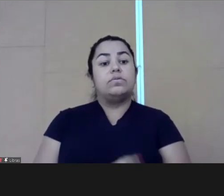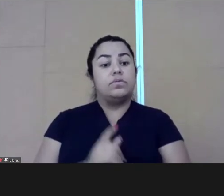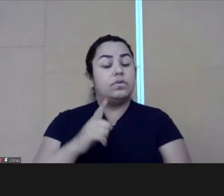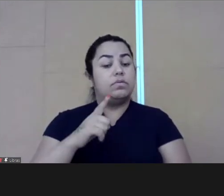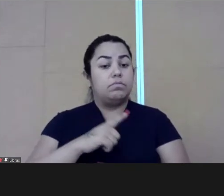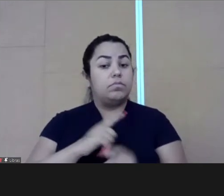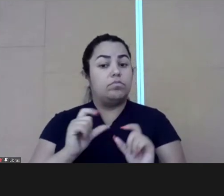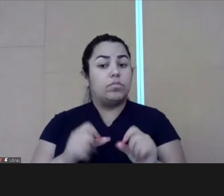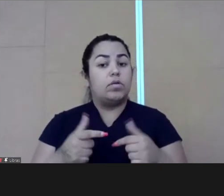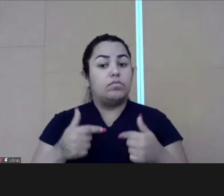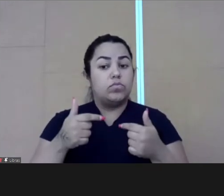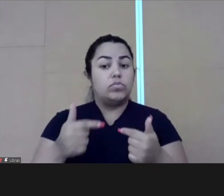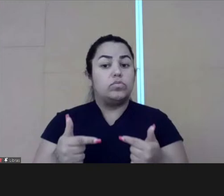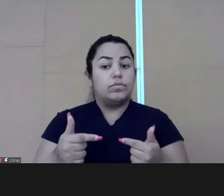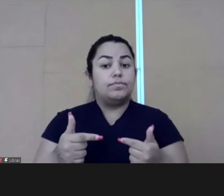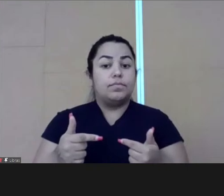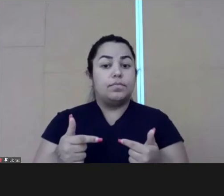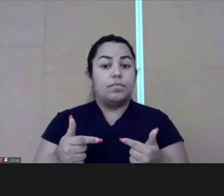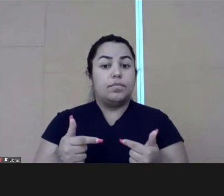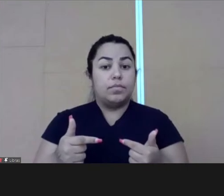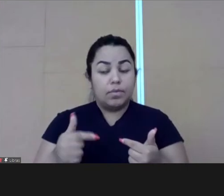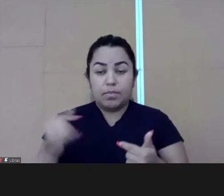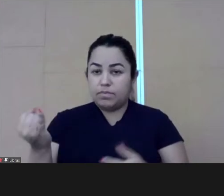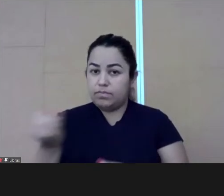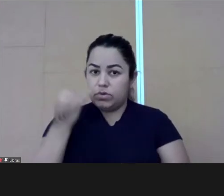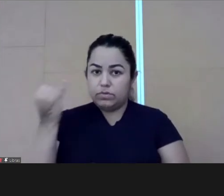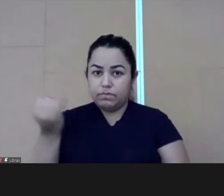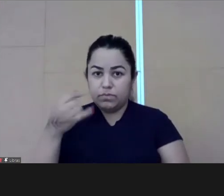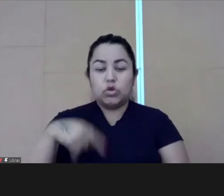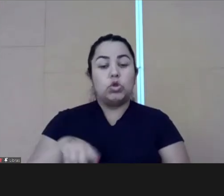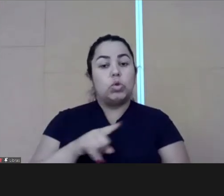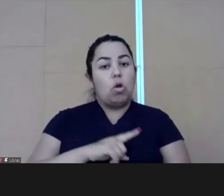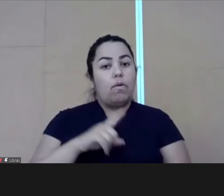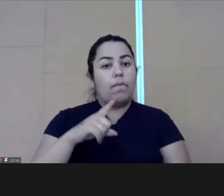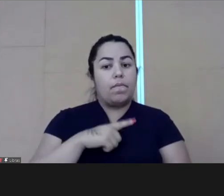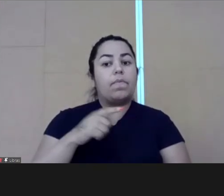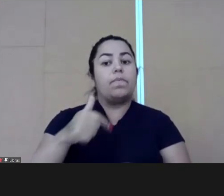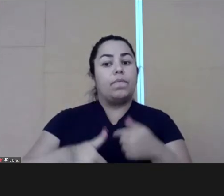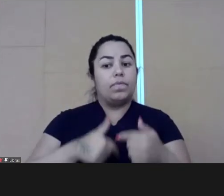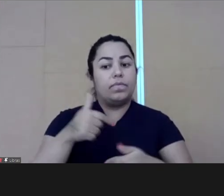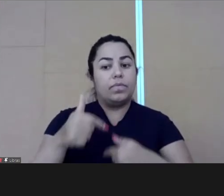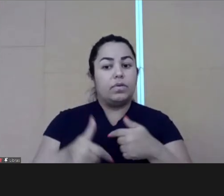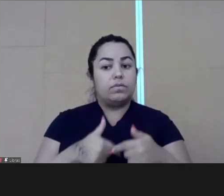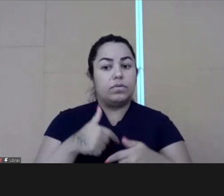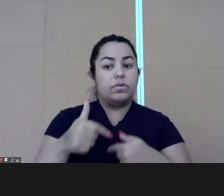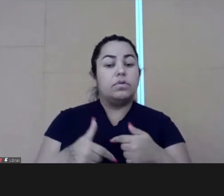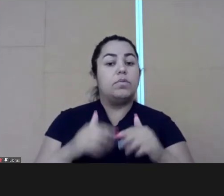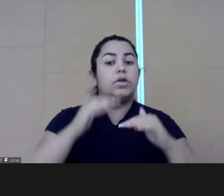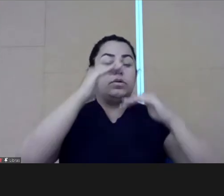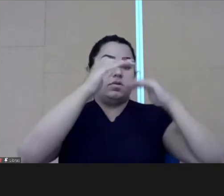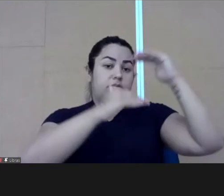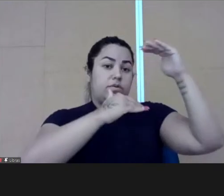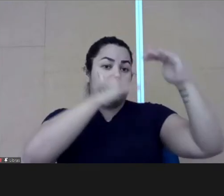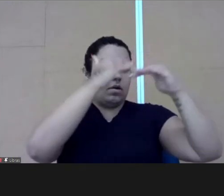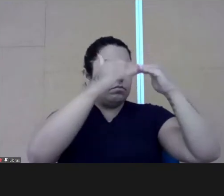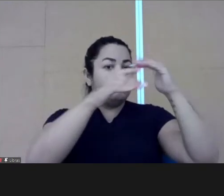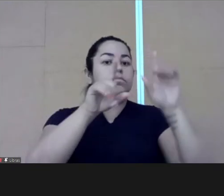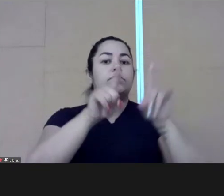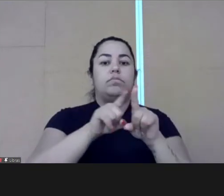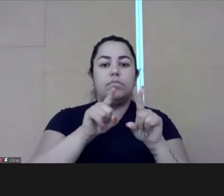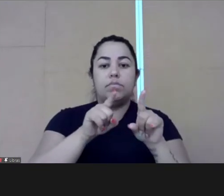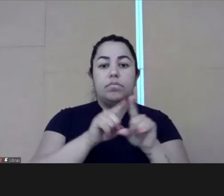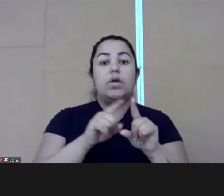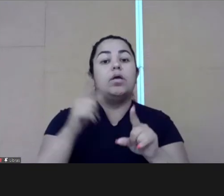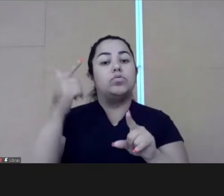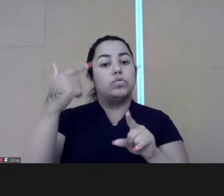And when we need to deal with these challenges, one very important topic when that we have to work on these development